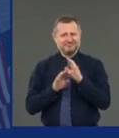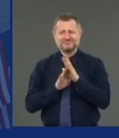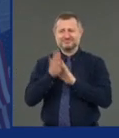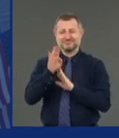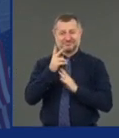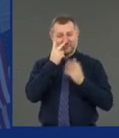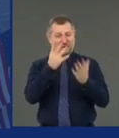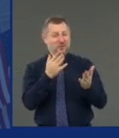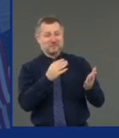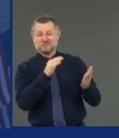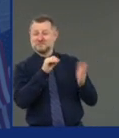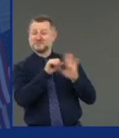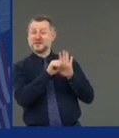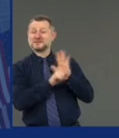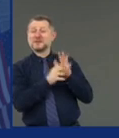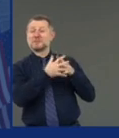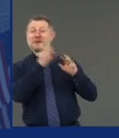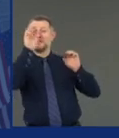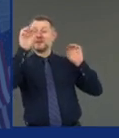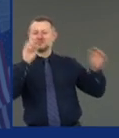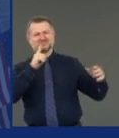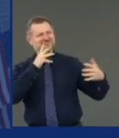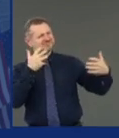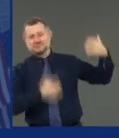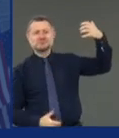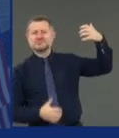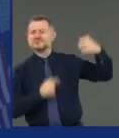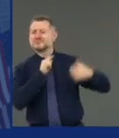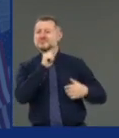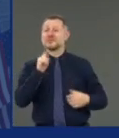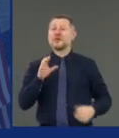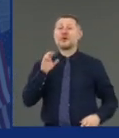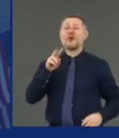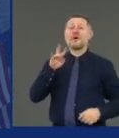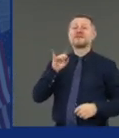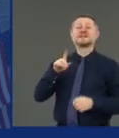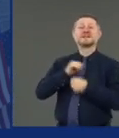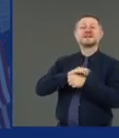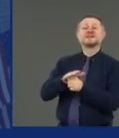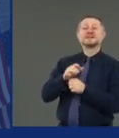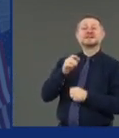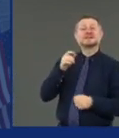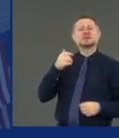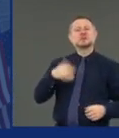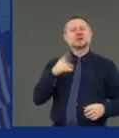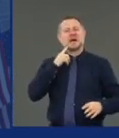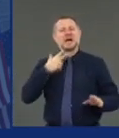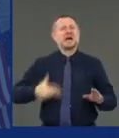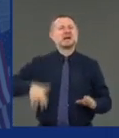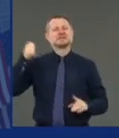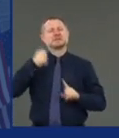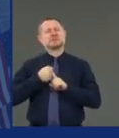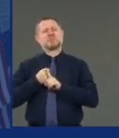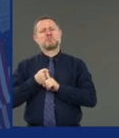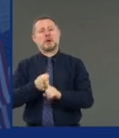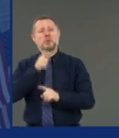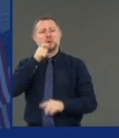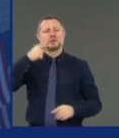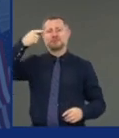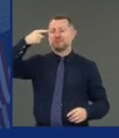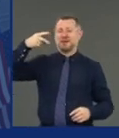states, the states that bore the brunt of the COVID virus, they're one-third of the national GDP.